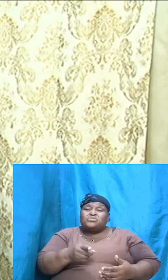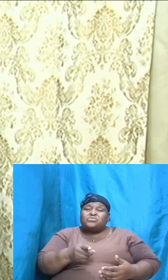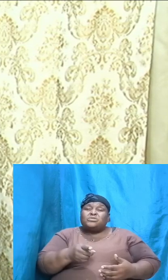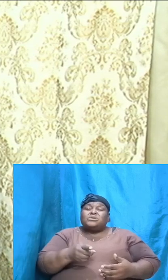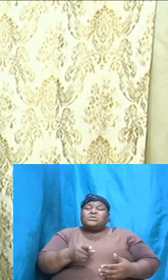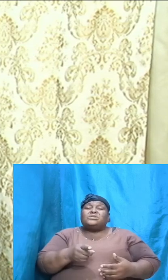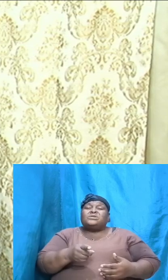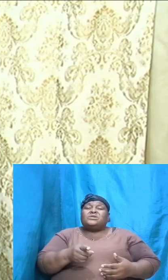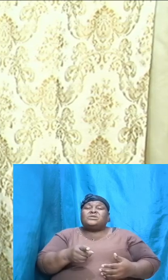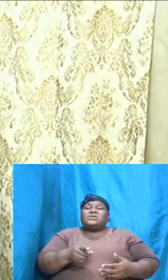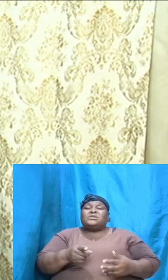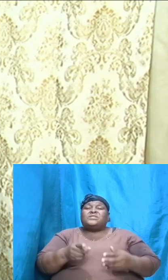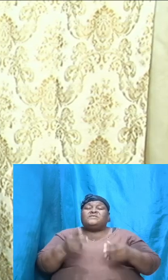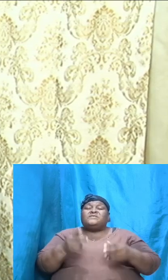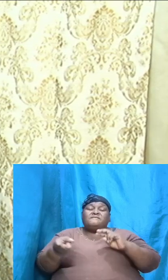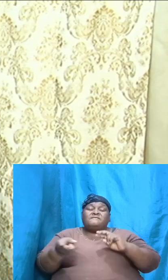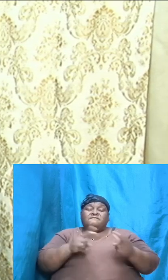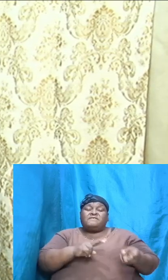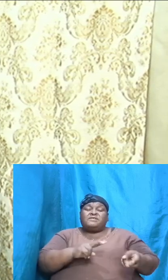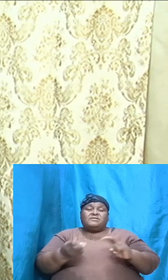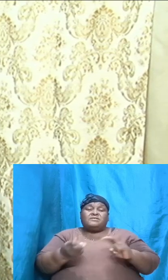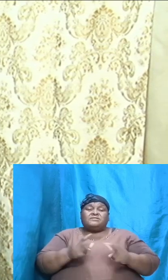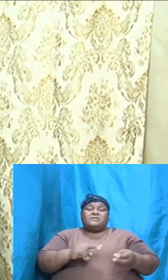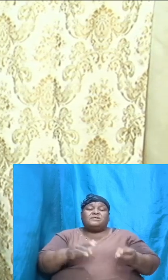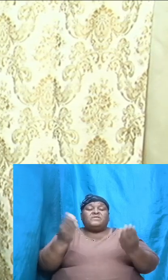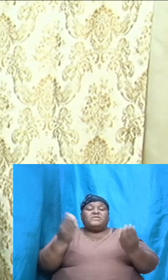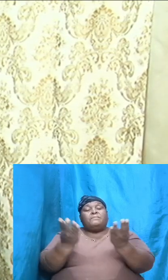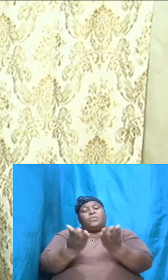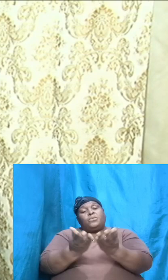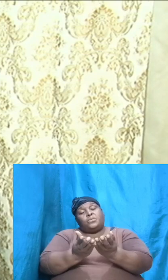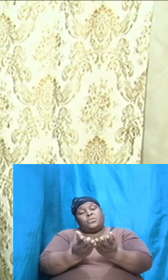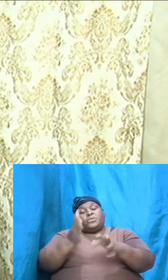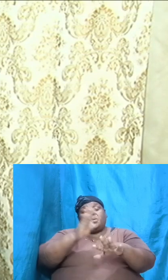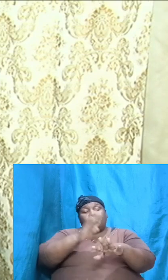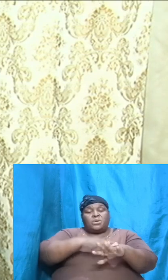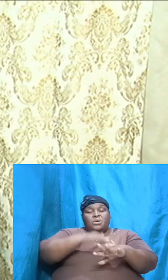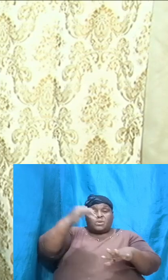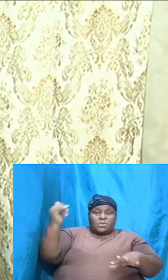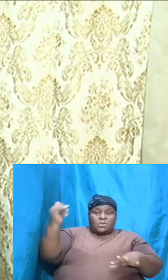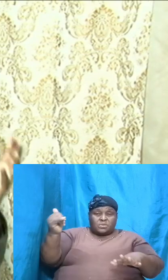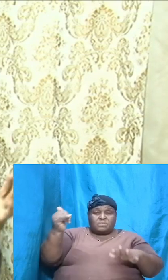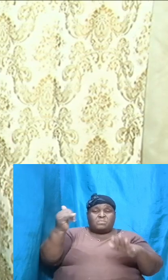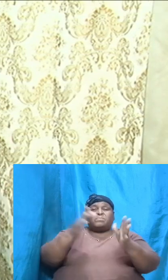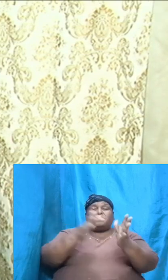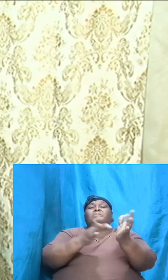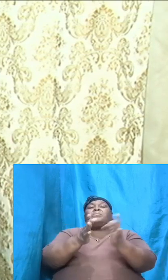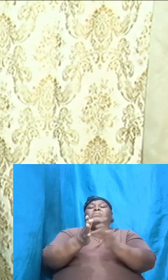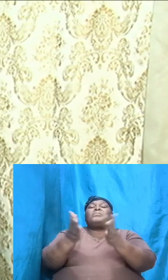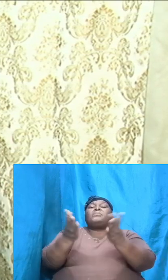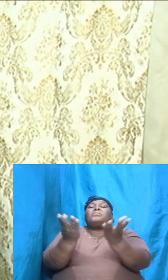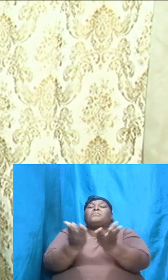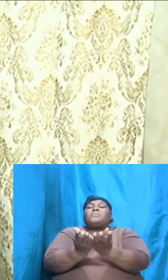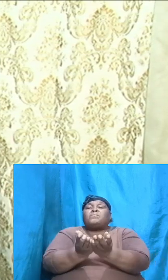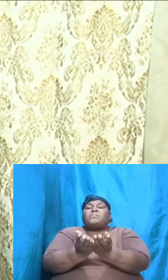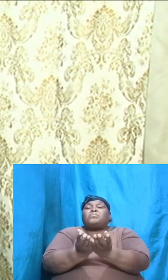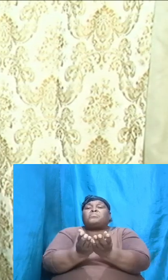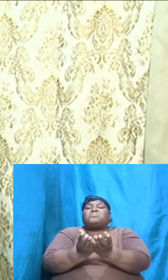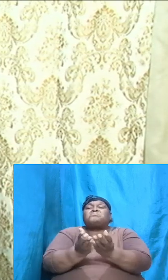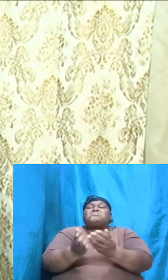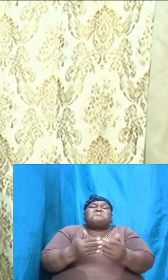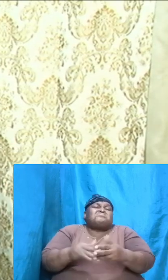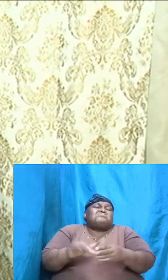the validity of the book called the Bible. Because no matter how much